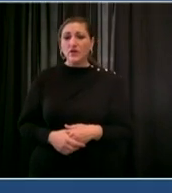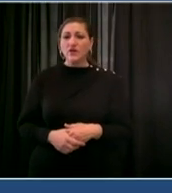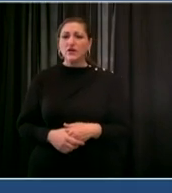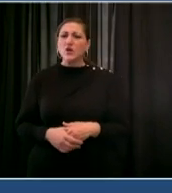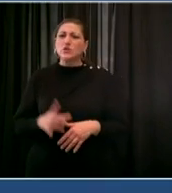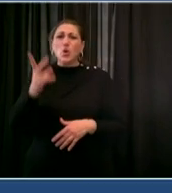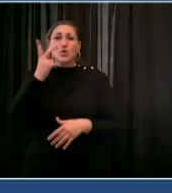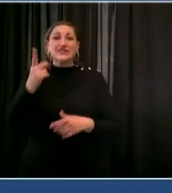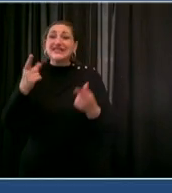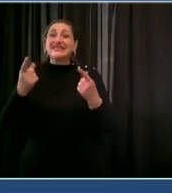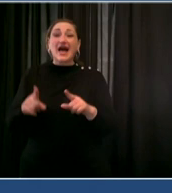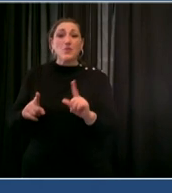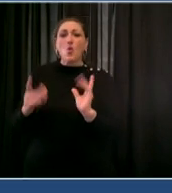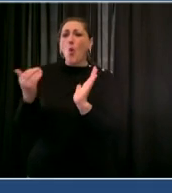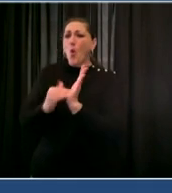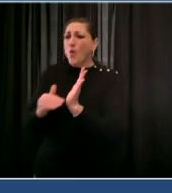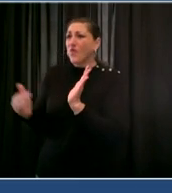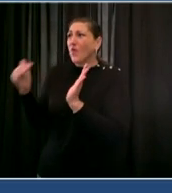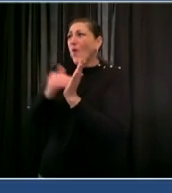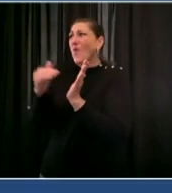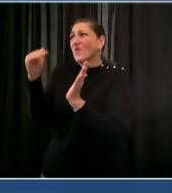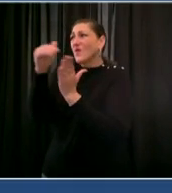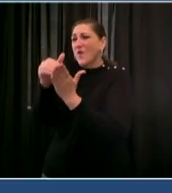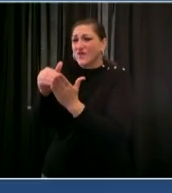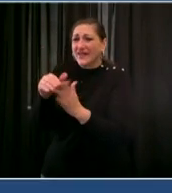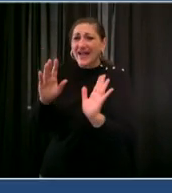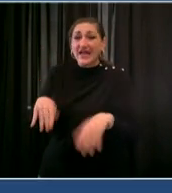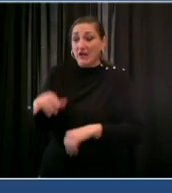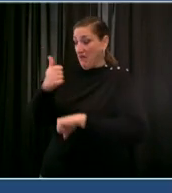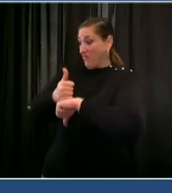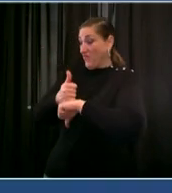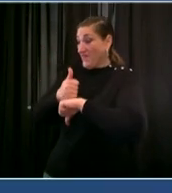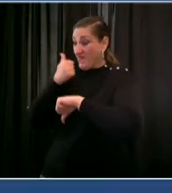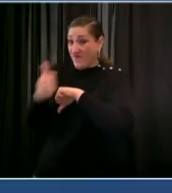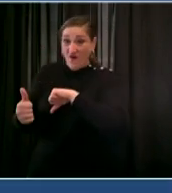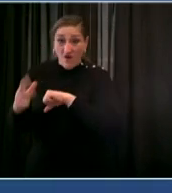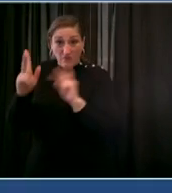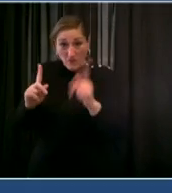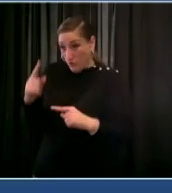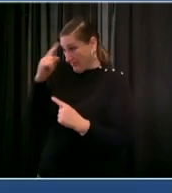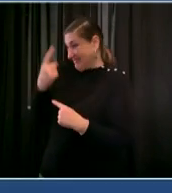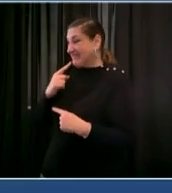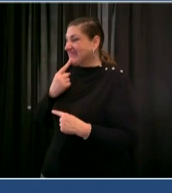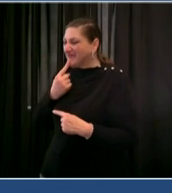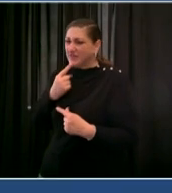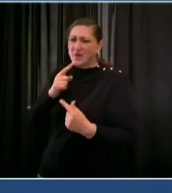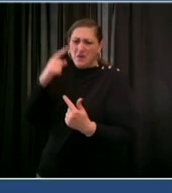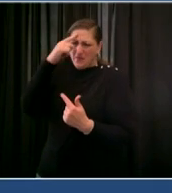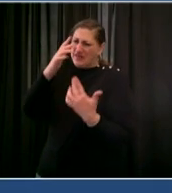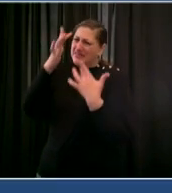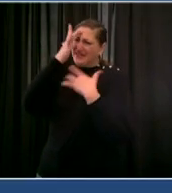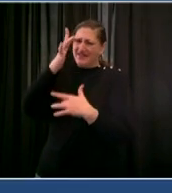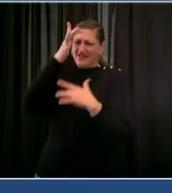case after another it's not the fault of those who are suffering severe mental illness